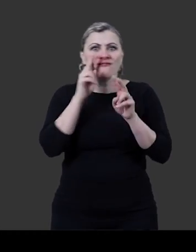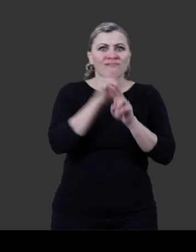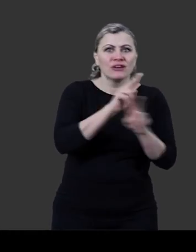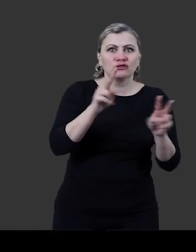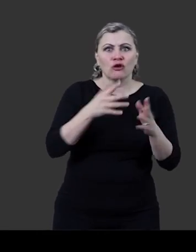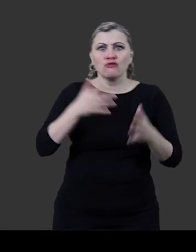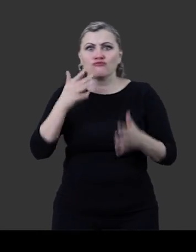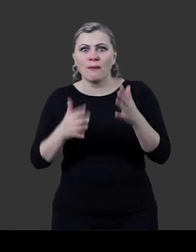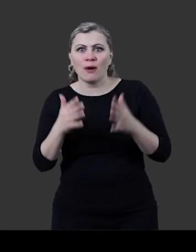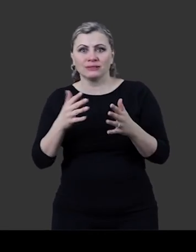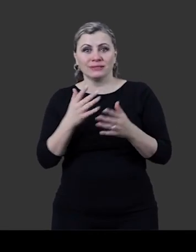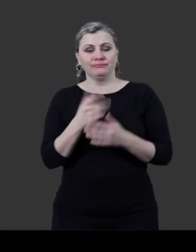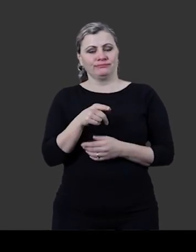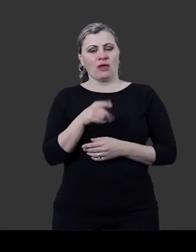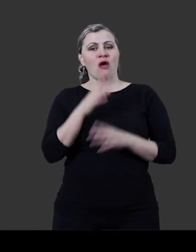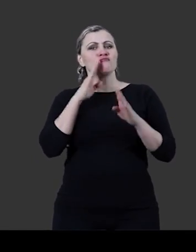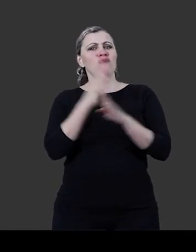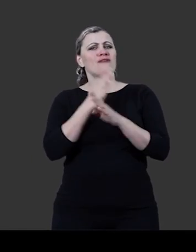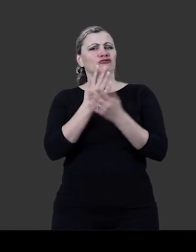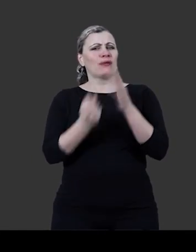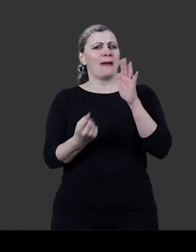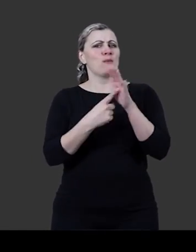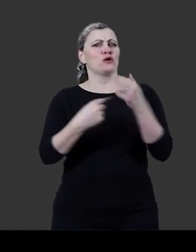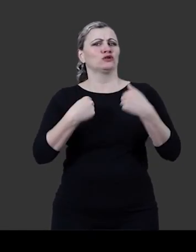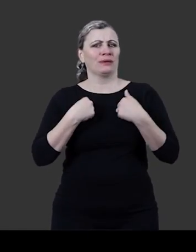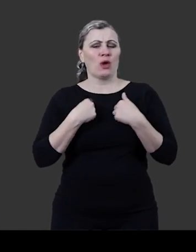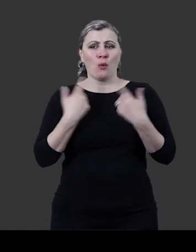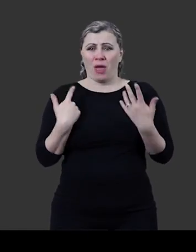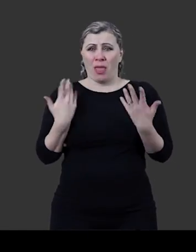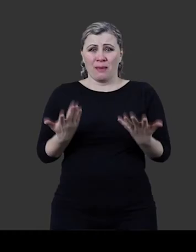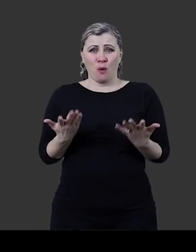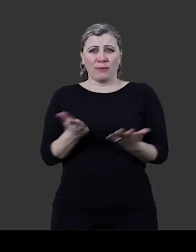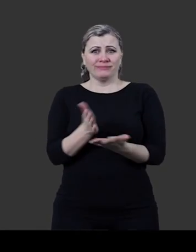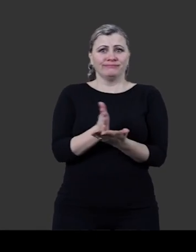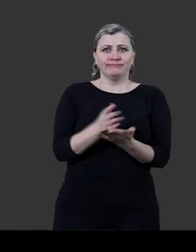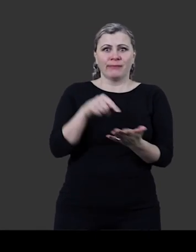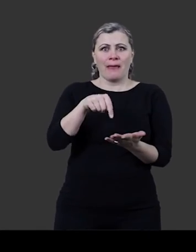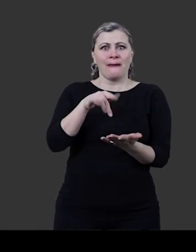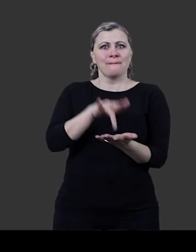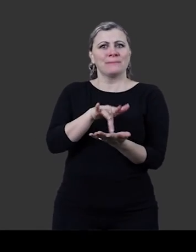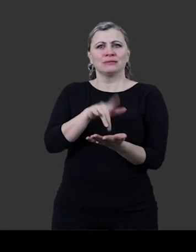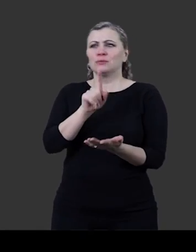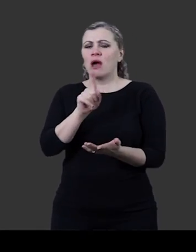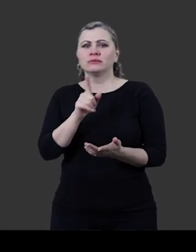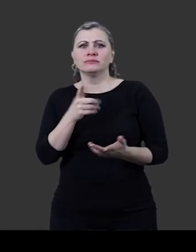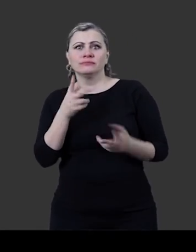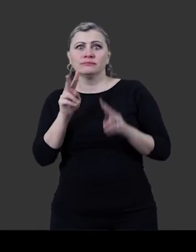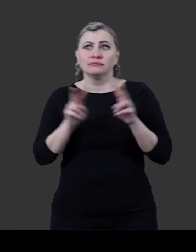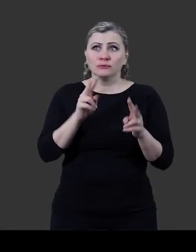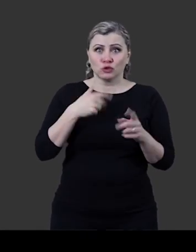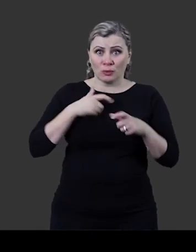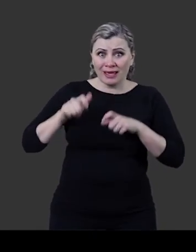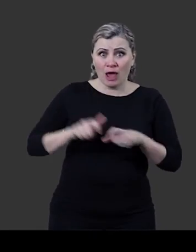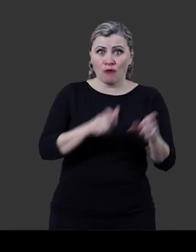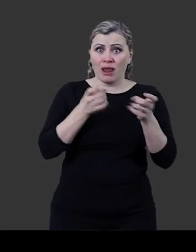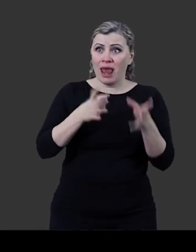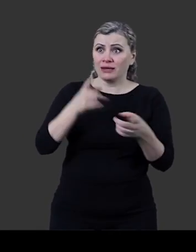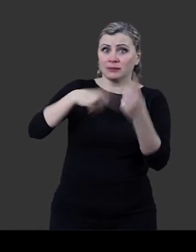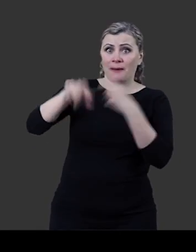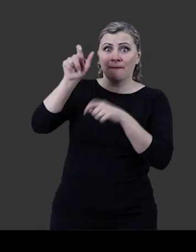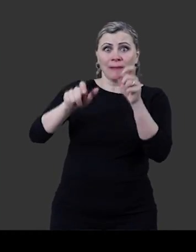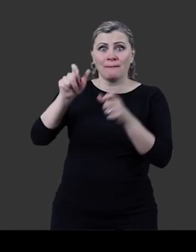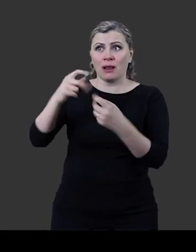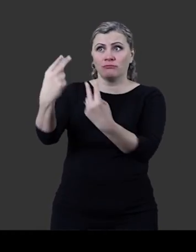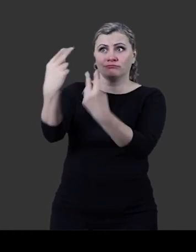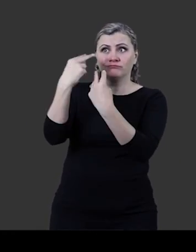vision and robotics. Privacy is incredibly important to me. As a society we are at an inflection point where we really need to actively choose. Do we